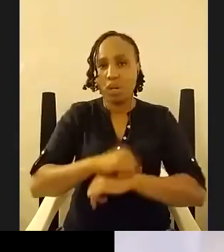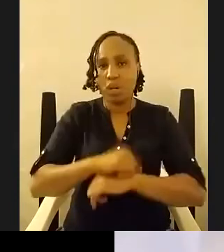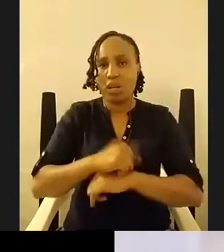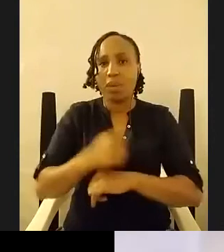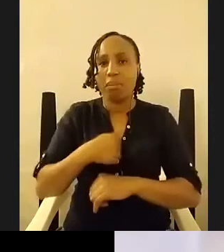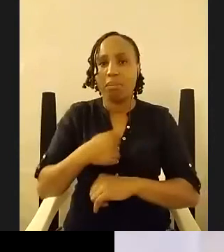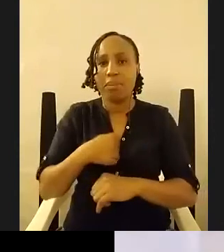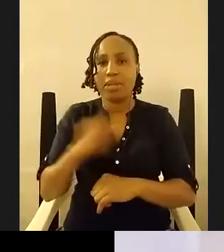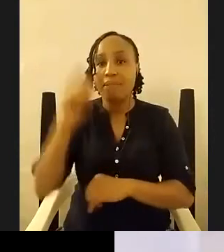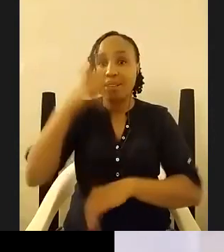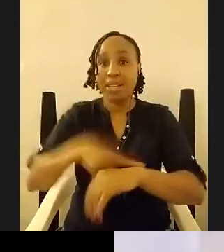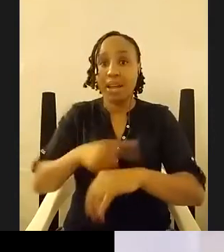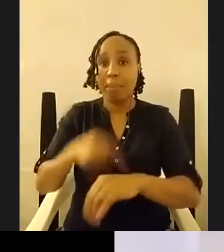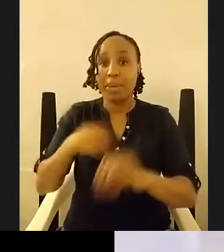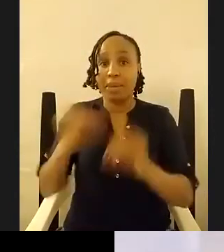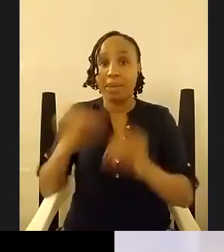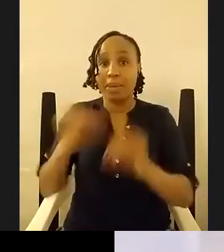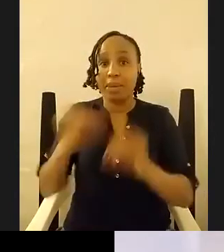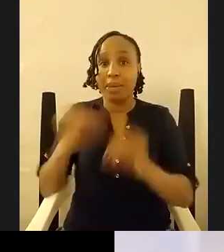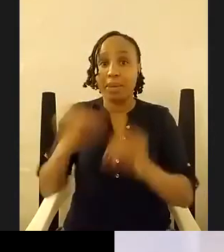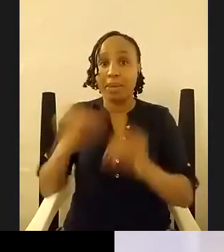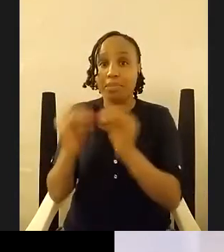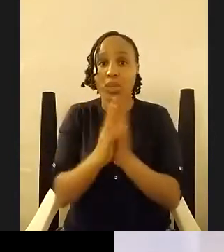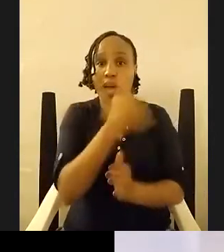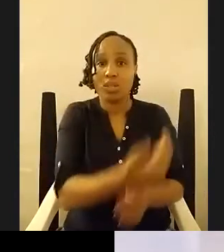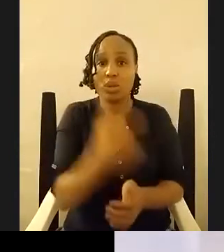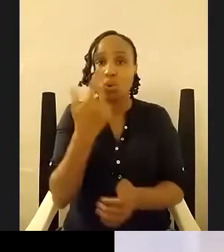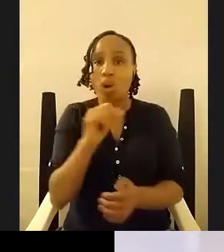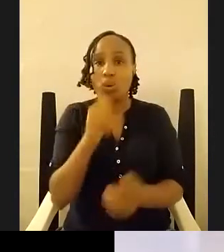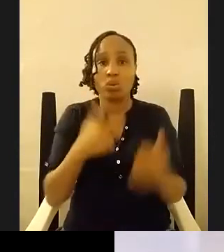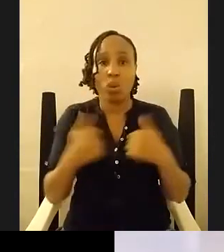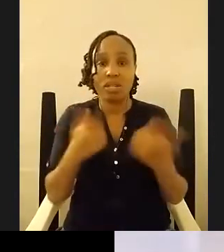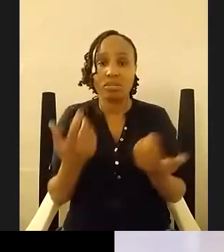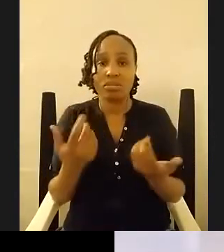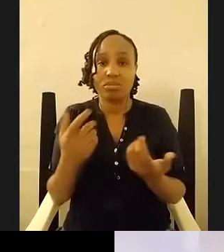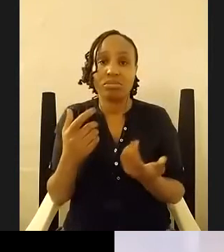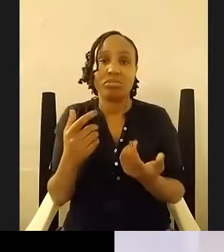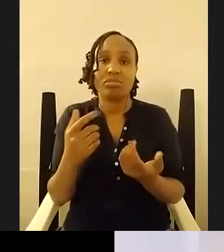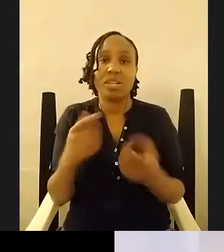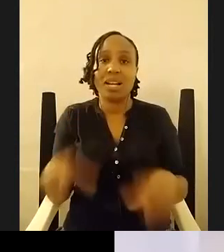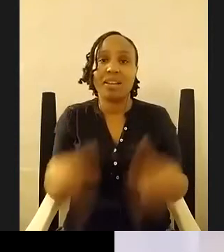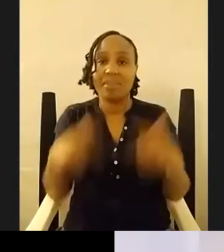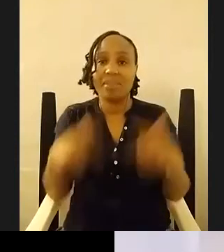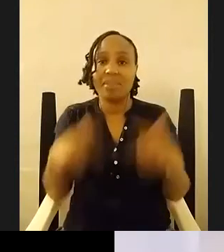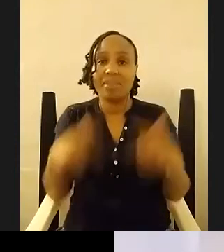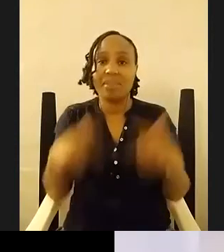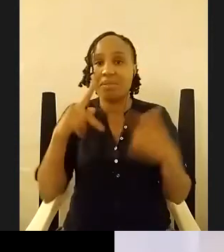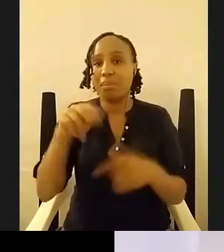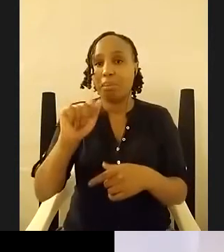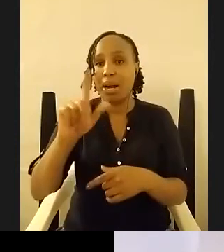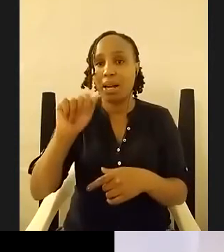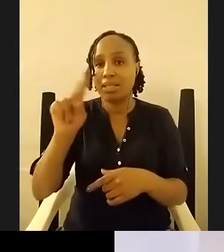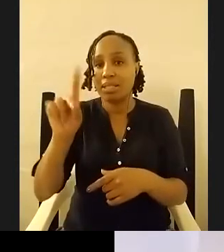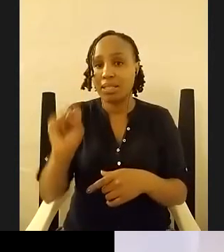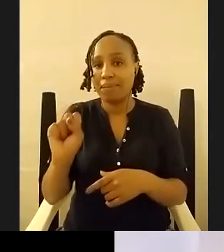meeting other kids who are not rwandan and we're living our life in parklands i mean for me that i'd like to return